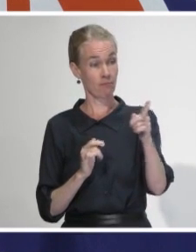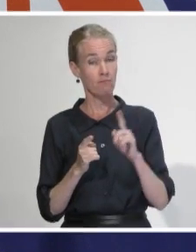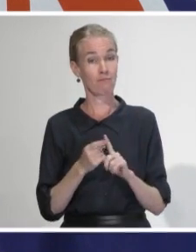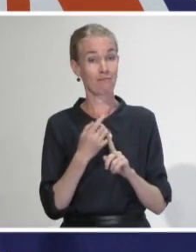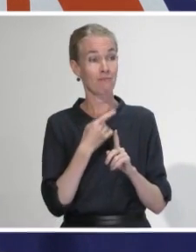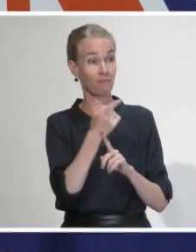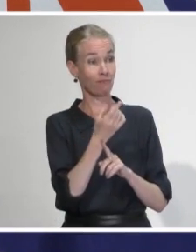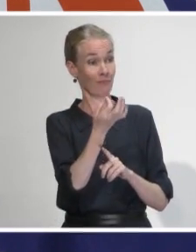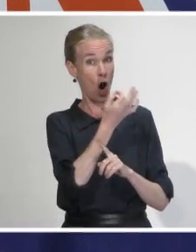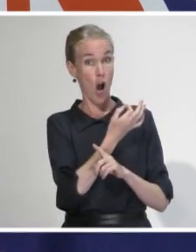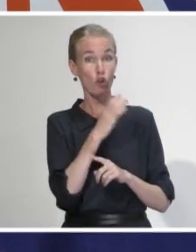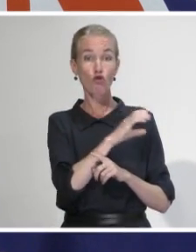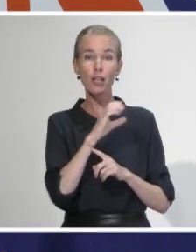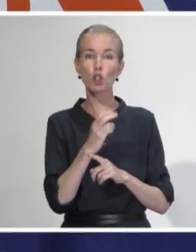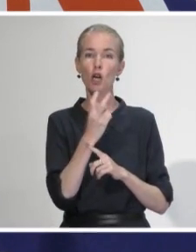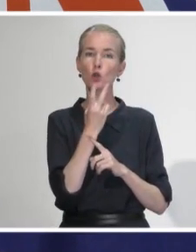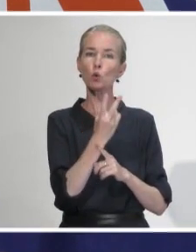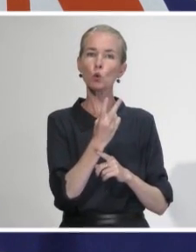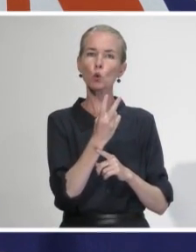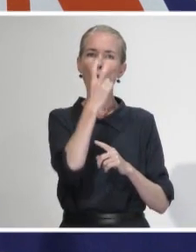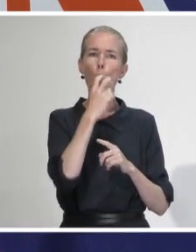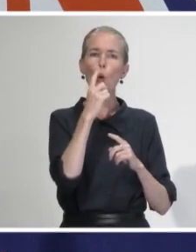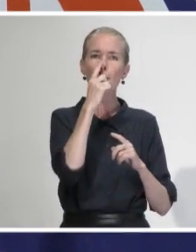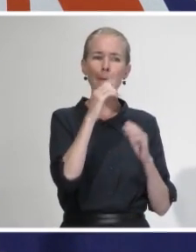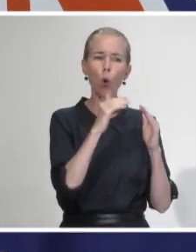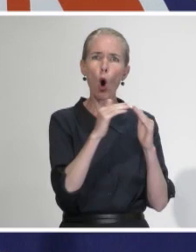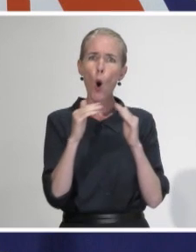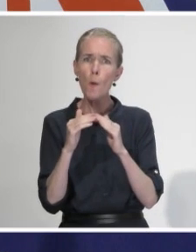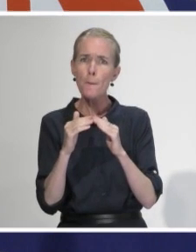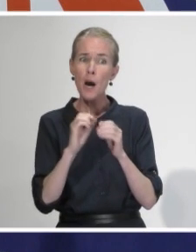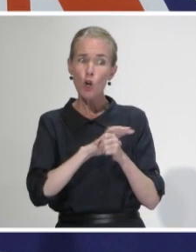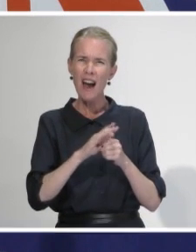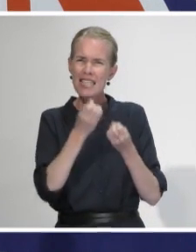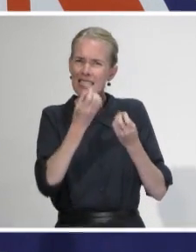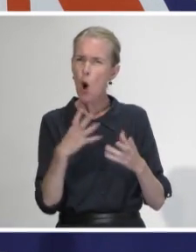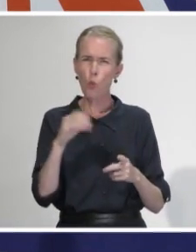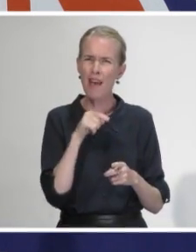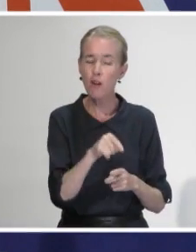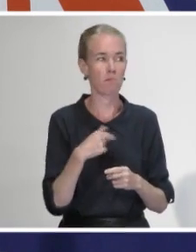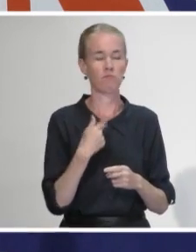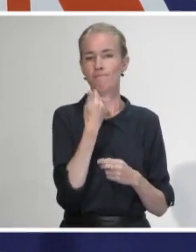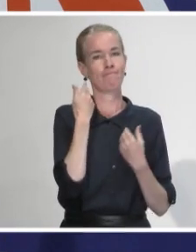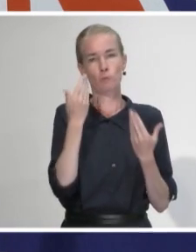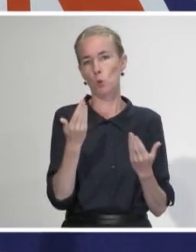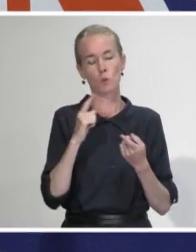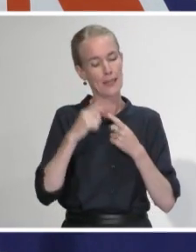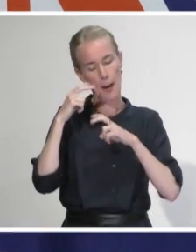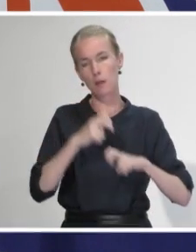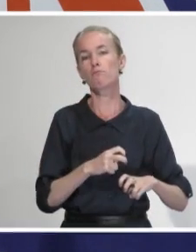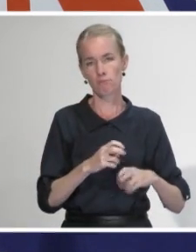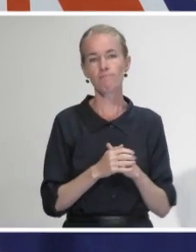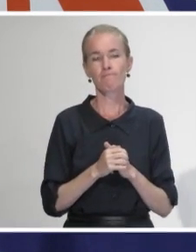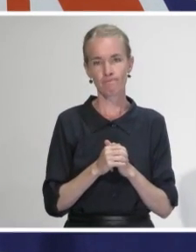of those clusters? I don't have any further information and that investigation is ongoing. What we